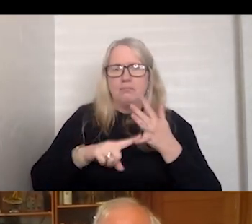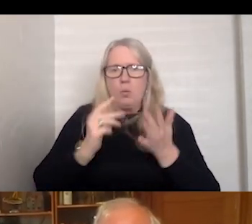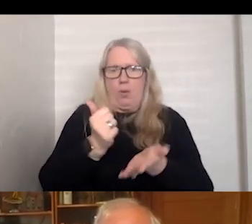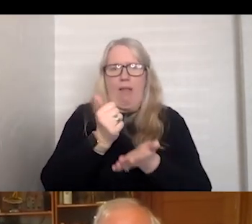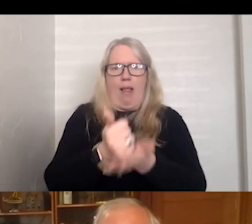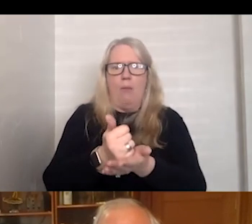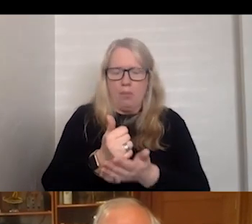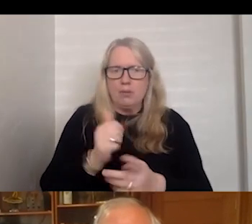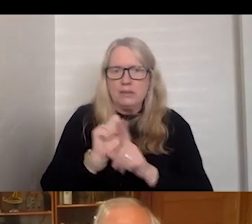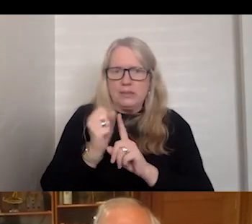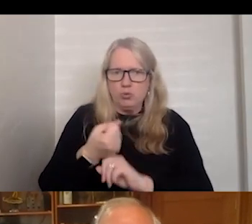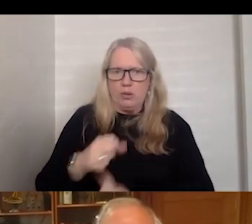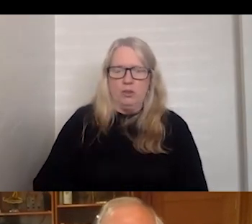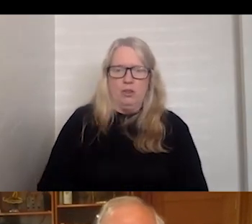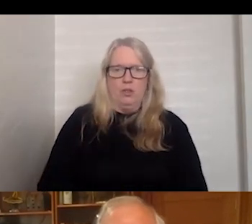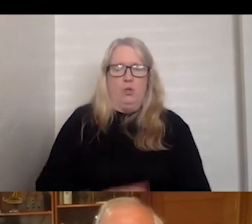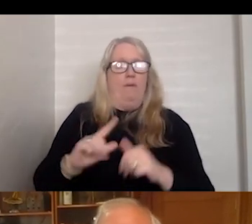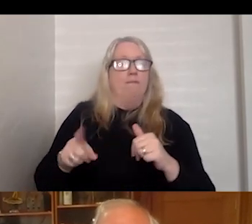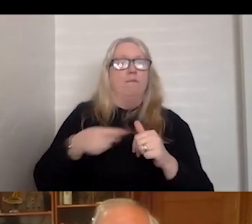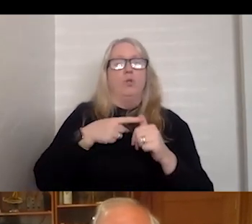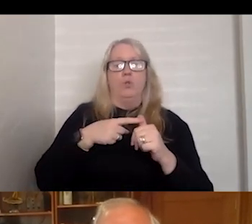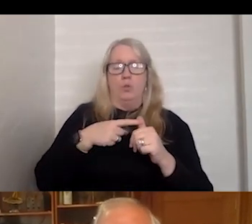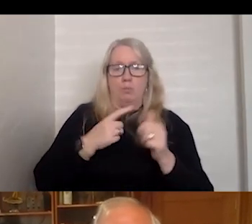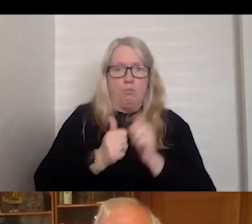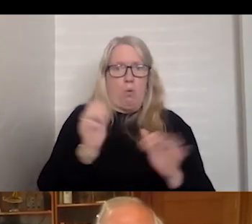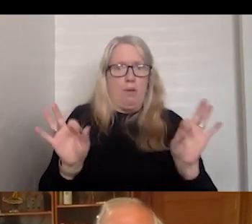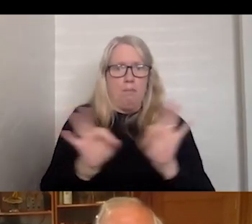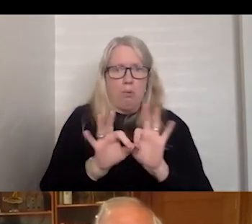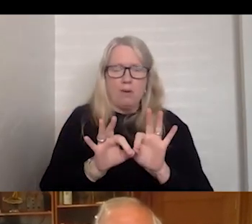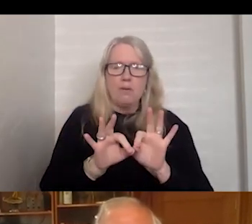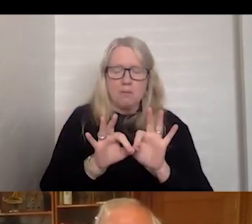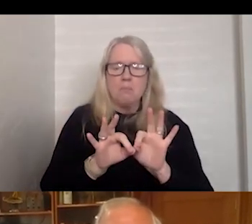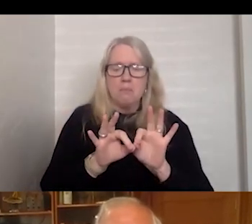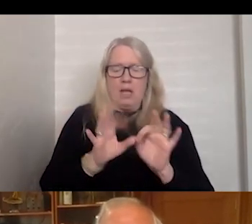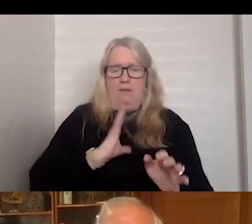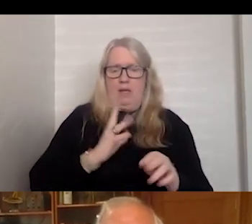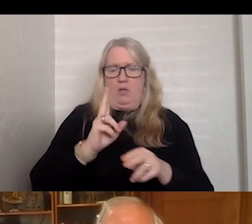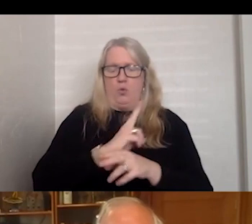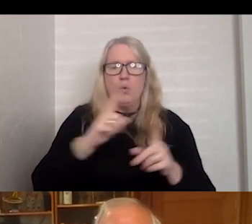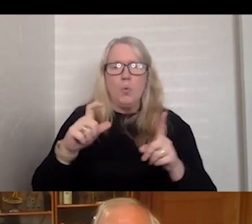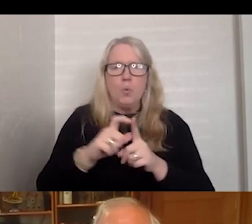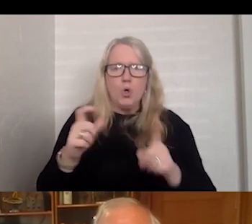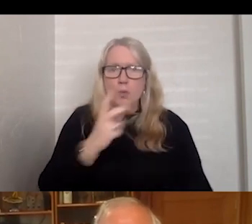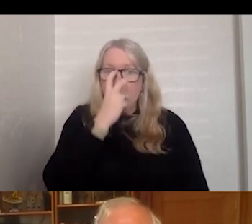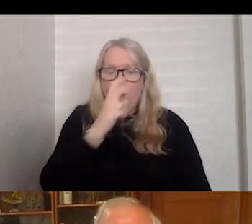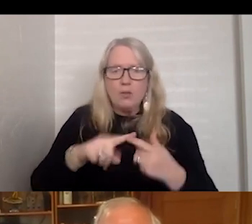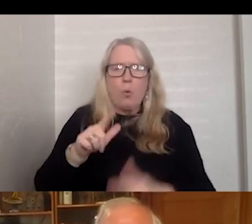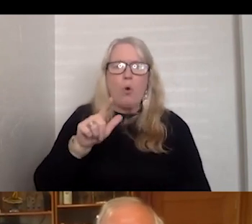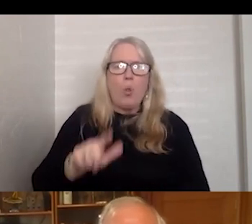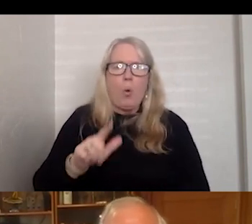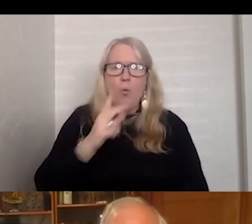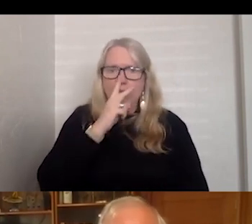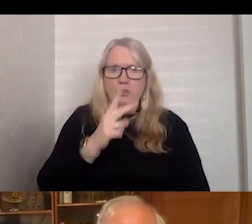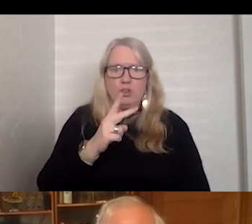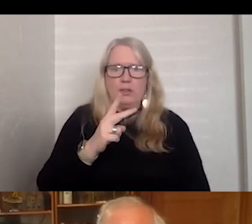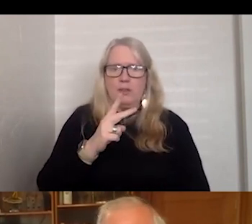situation. First and foremost, it's fine to use the word blind or low vision. Don't